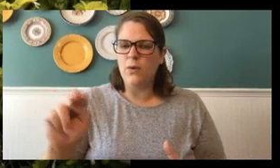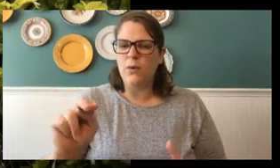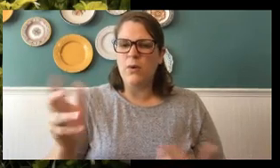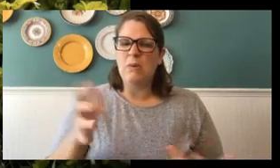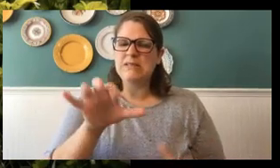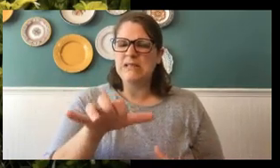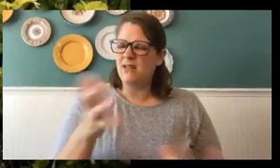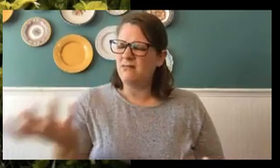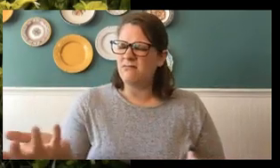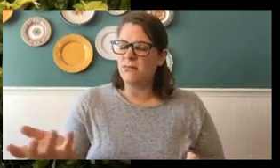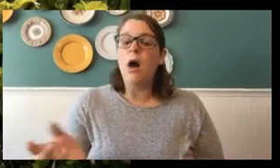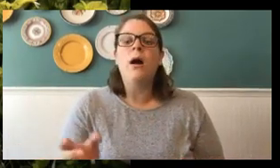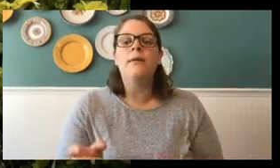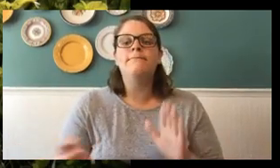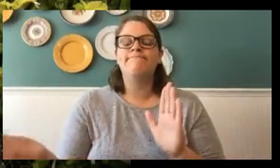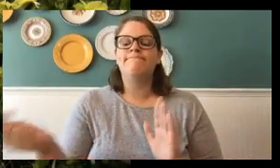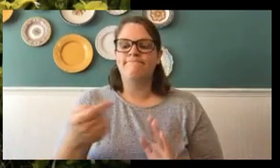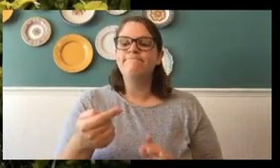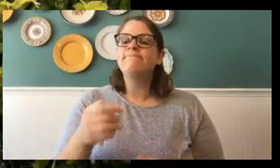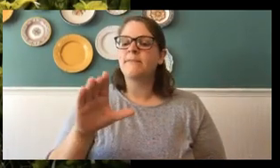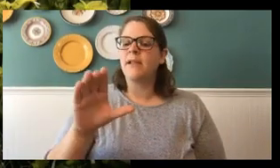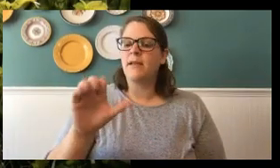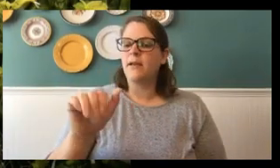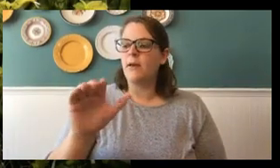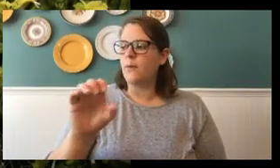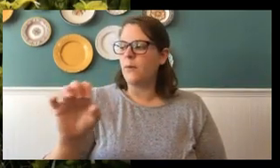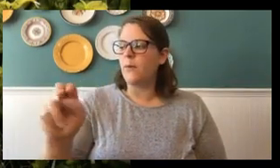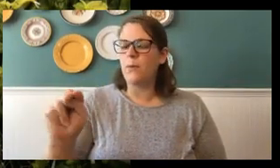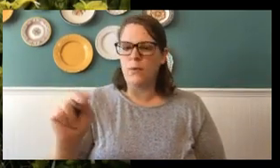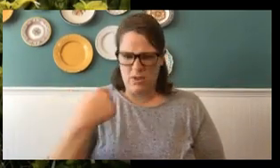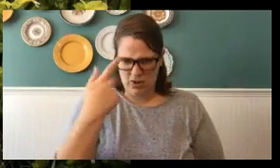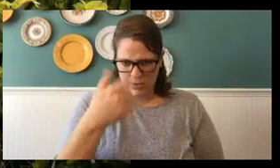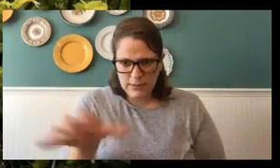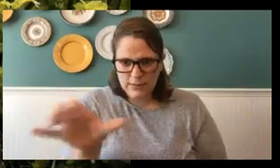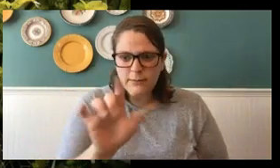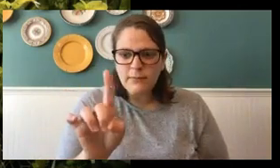Well, this is a cocoon. Do these look the same?